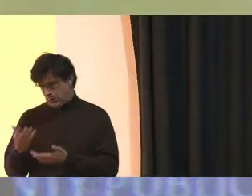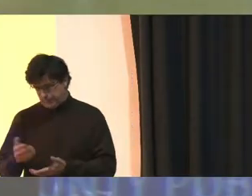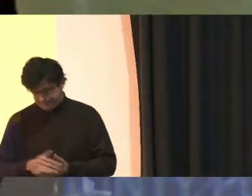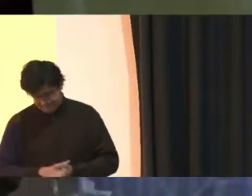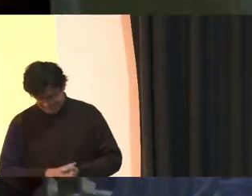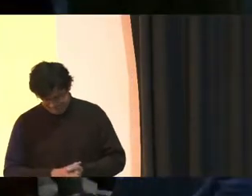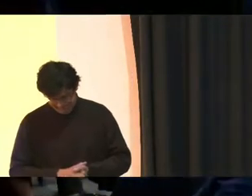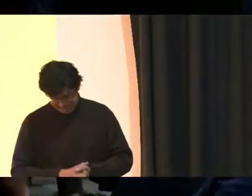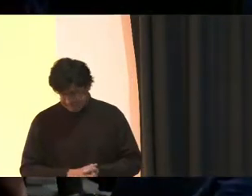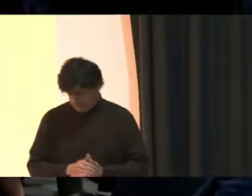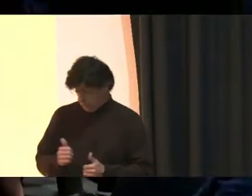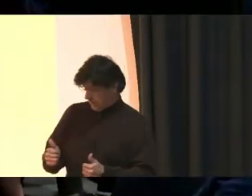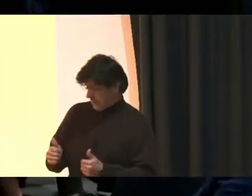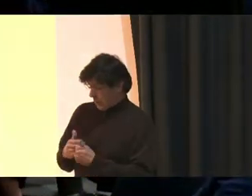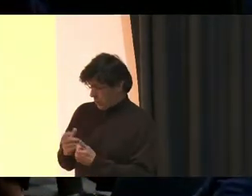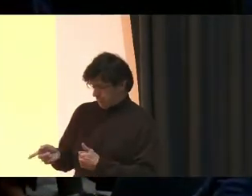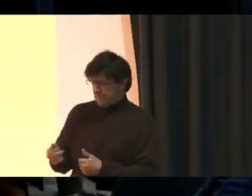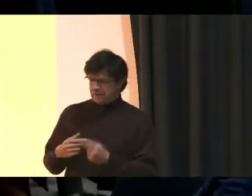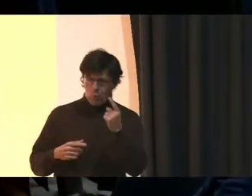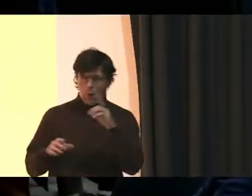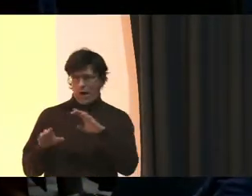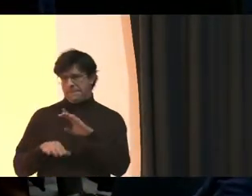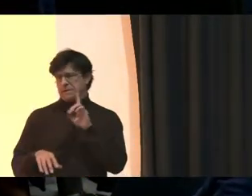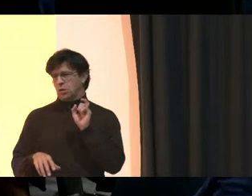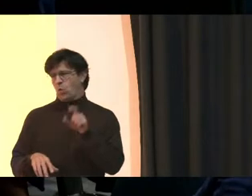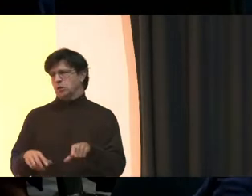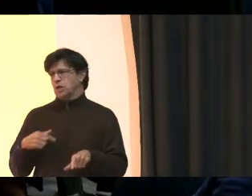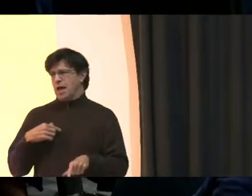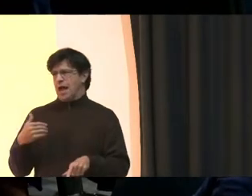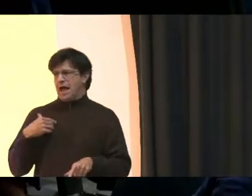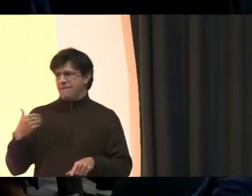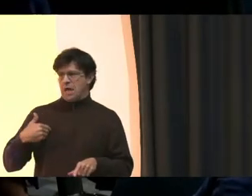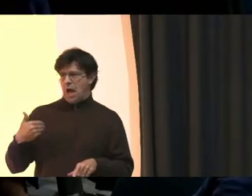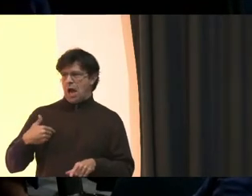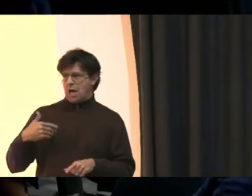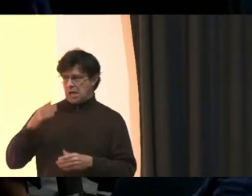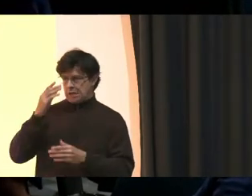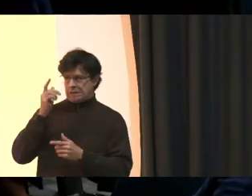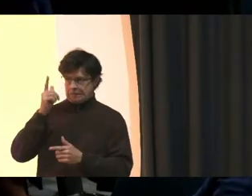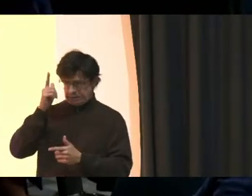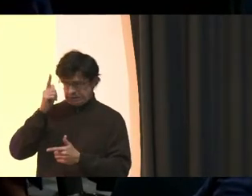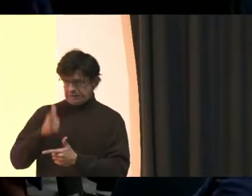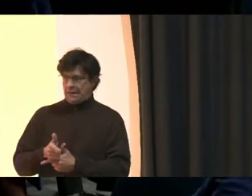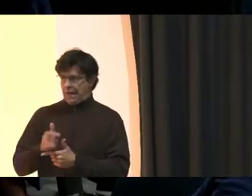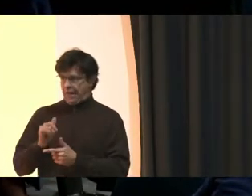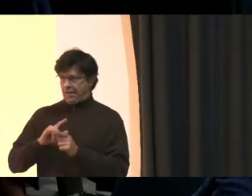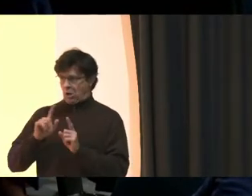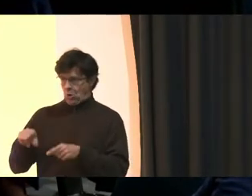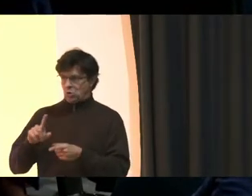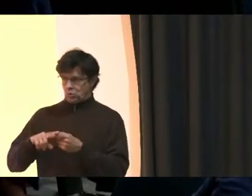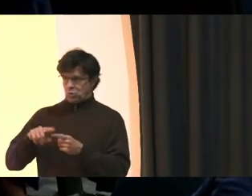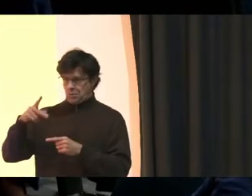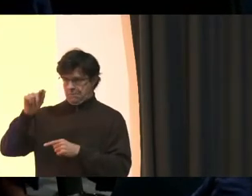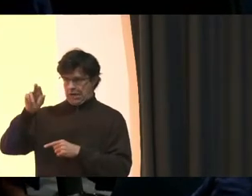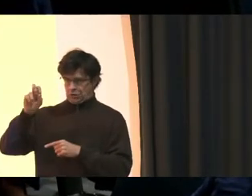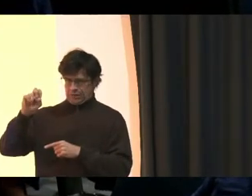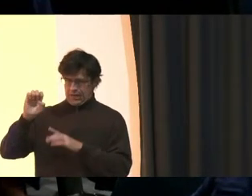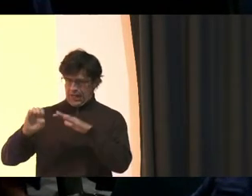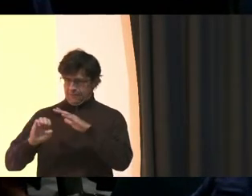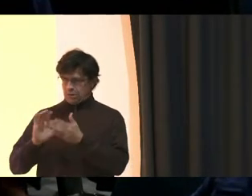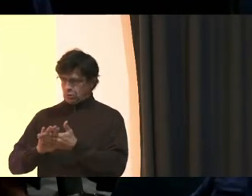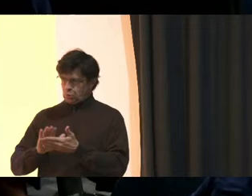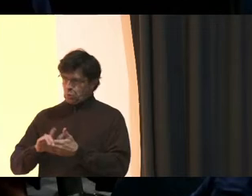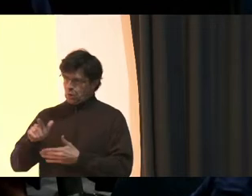I'm good, how are you? Good I just have one basic question I have a younger sibling That goes to Calvertune Elementary School And there has been